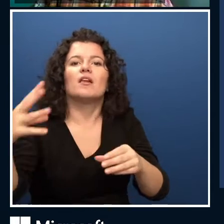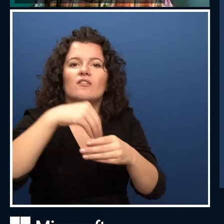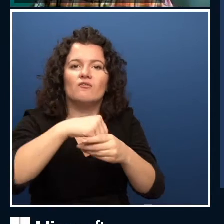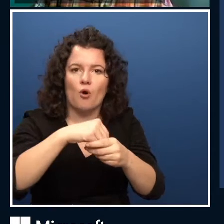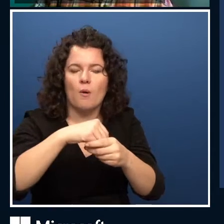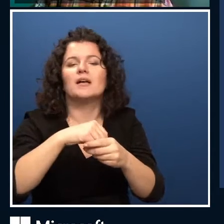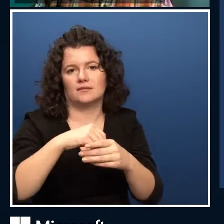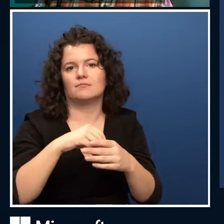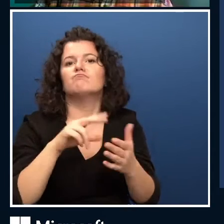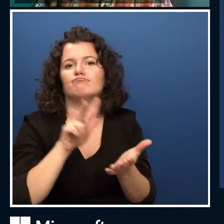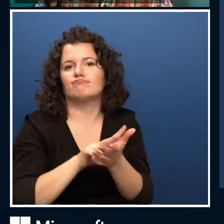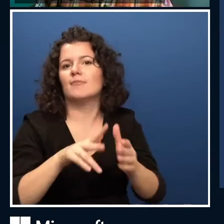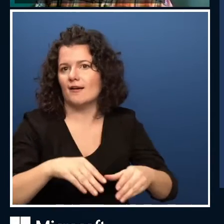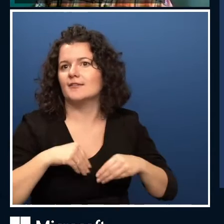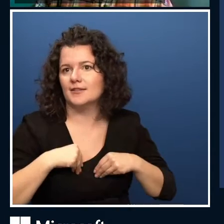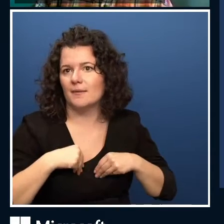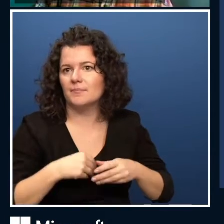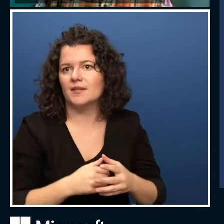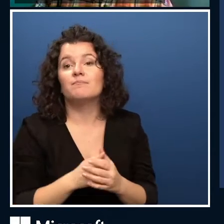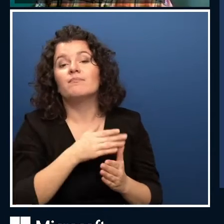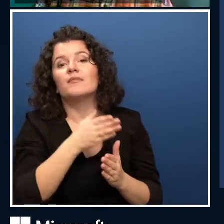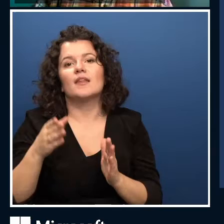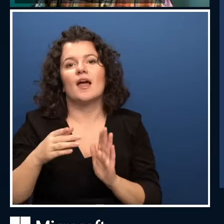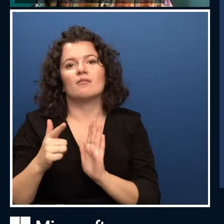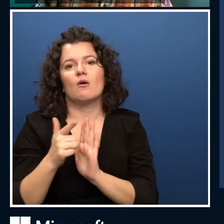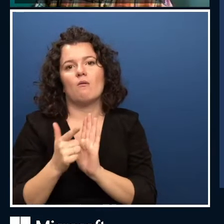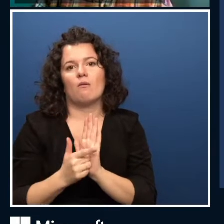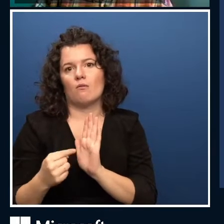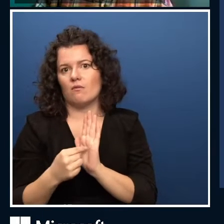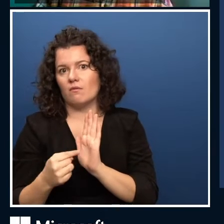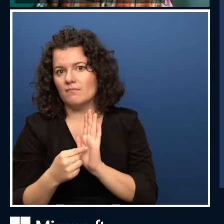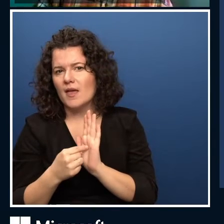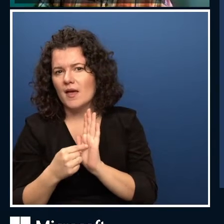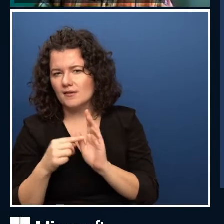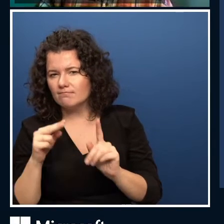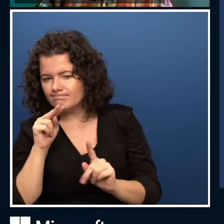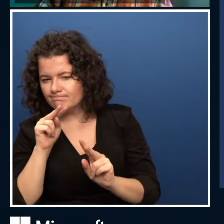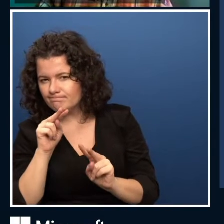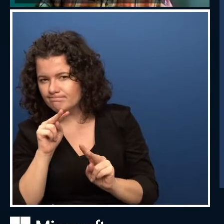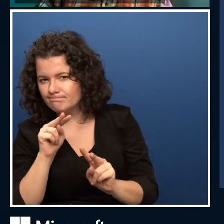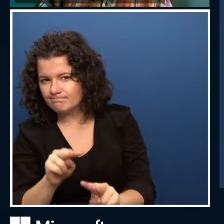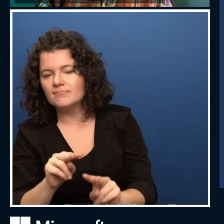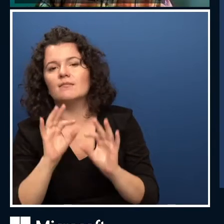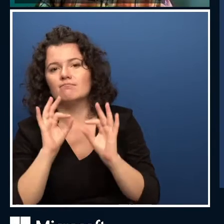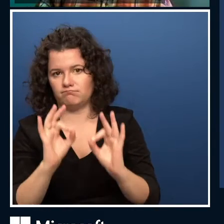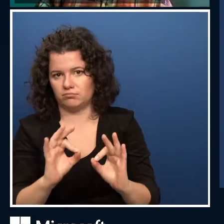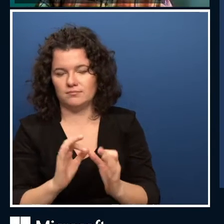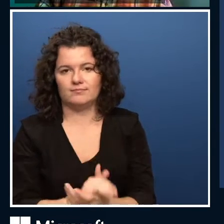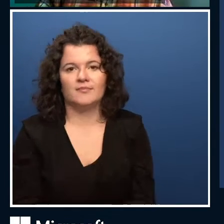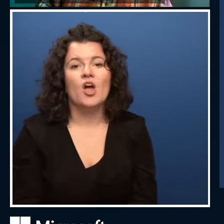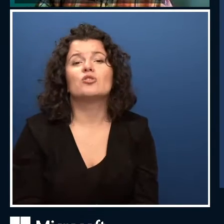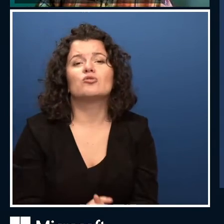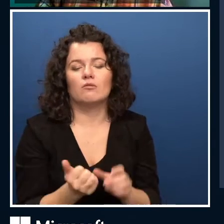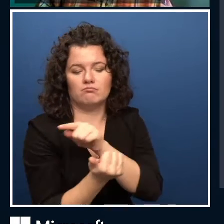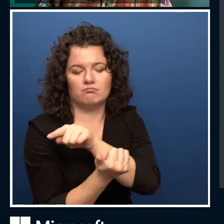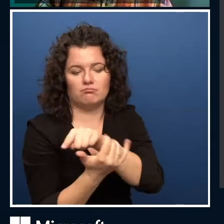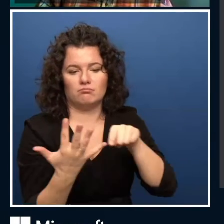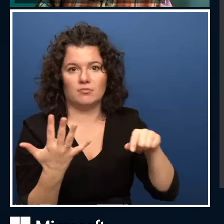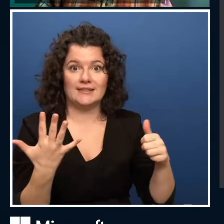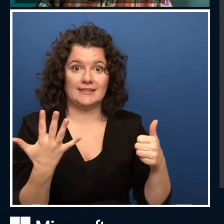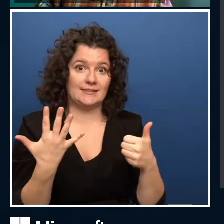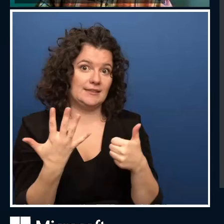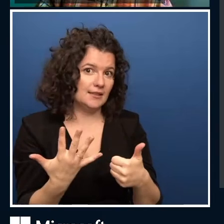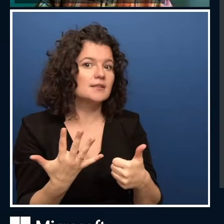principles and search engine, you can read a little bit more about them. We're also going to have the opportunity to speak